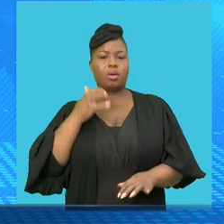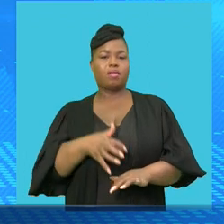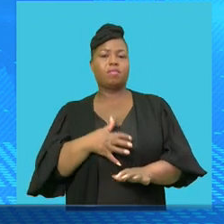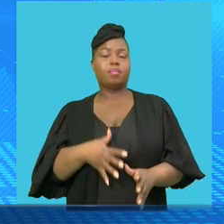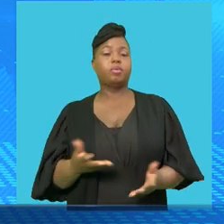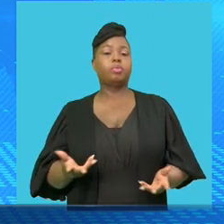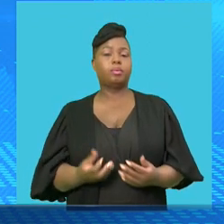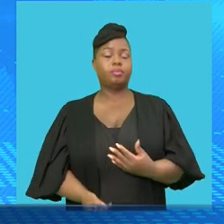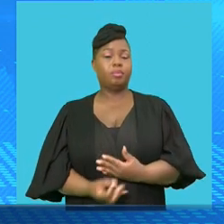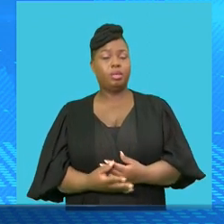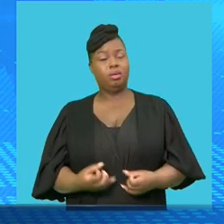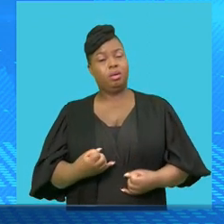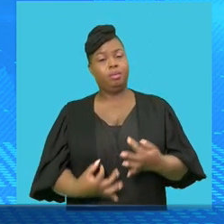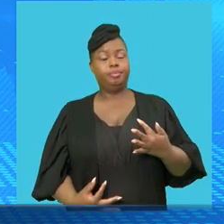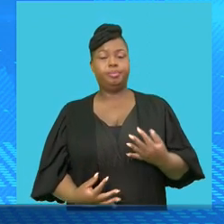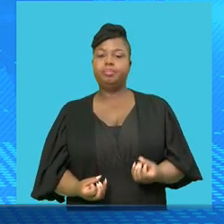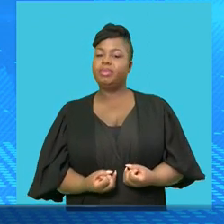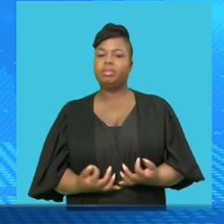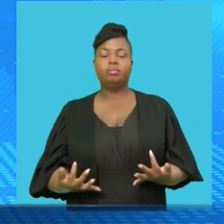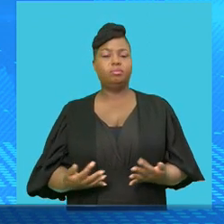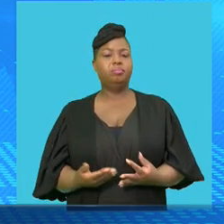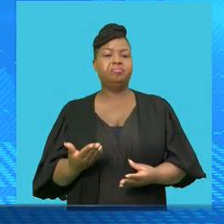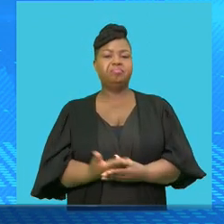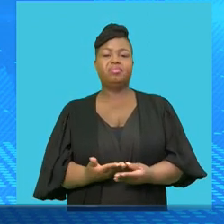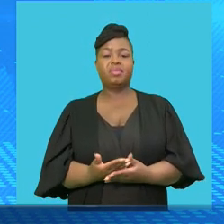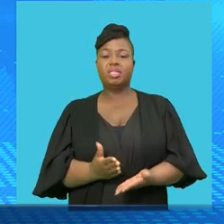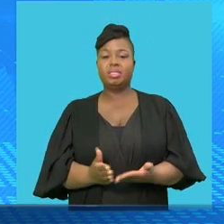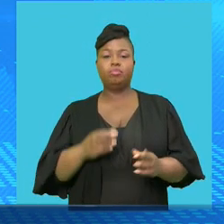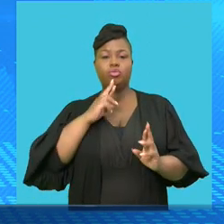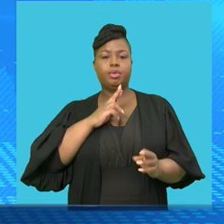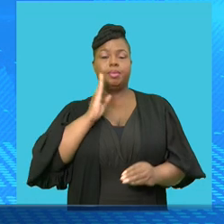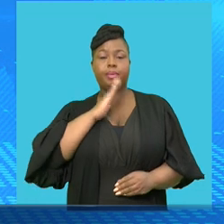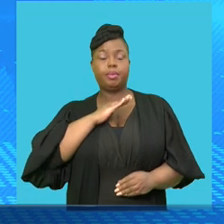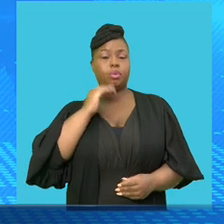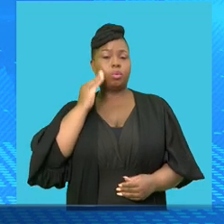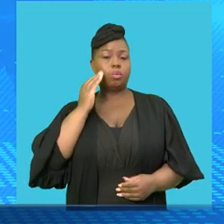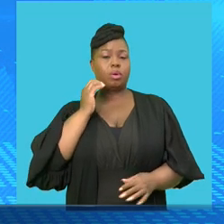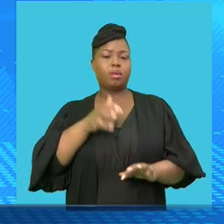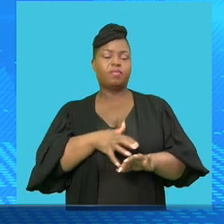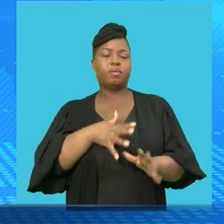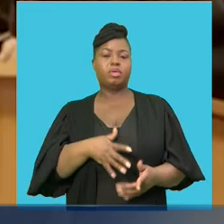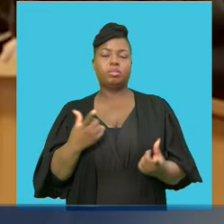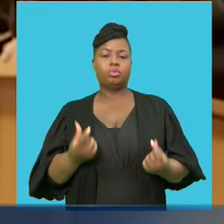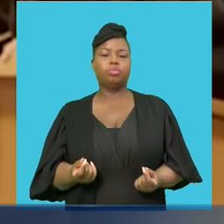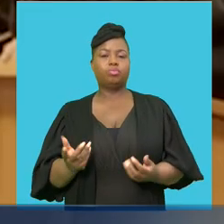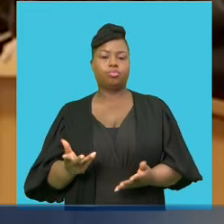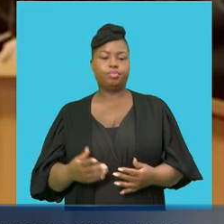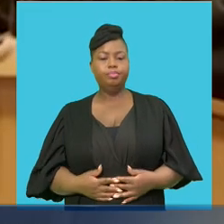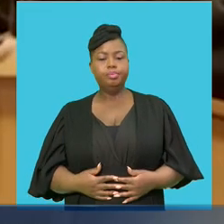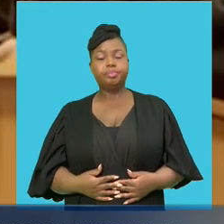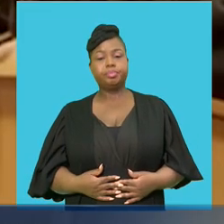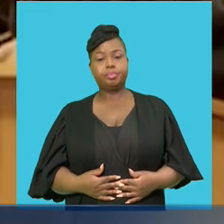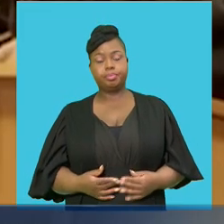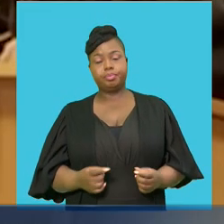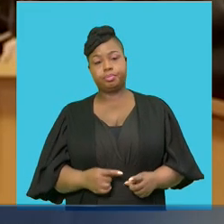There are many other undocumented cases wherein white farmers literally caught away with murder. Our young